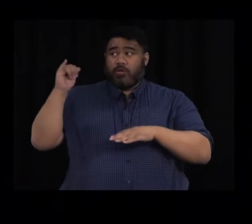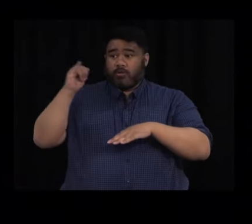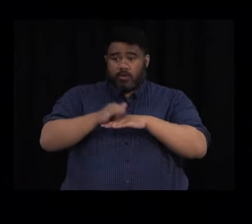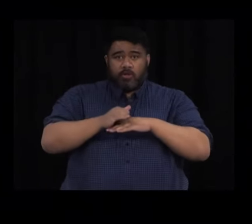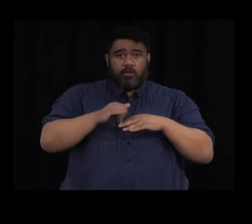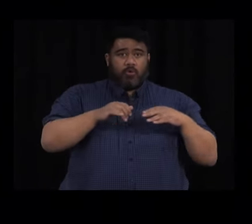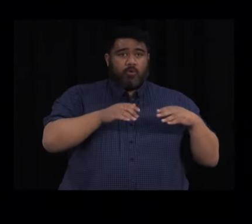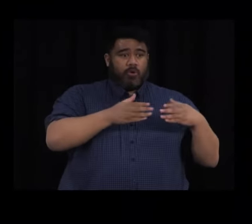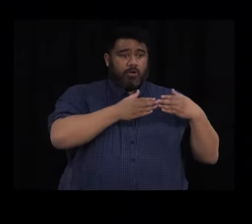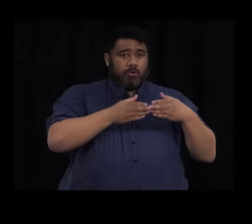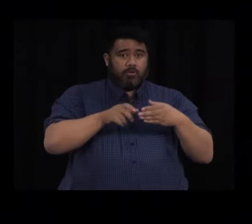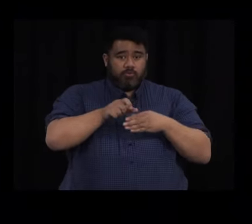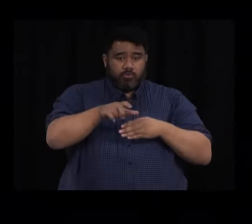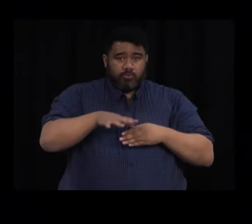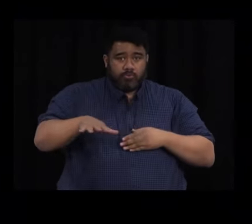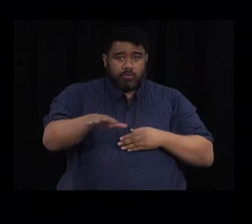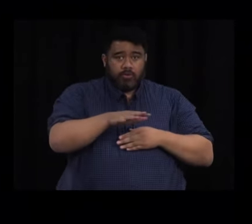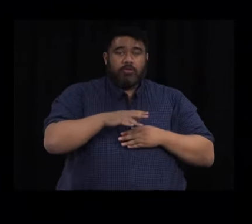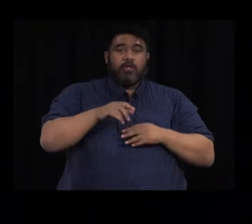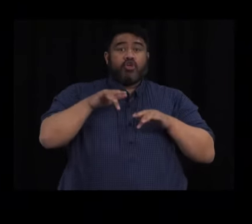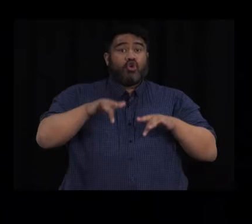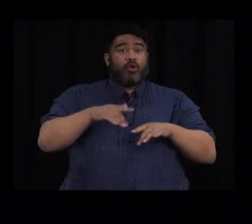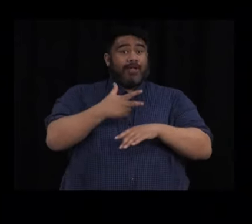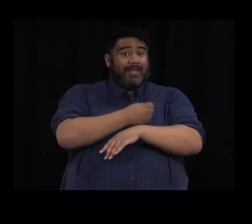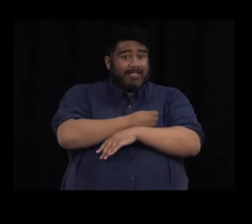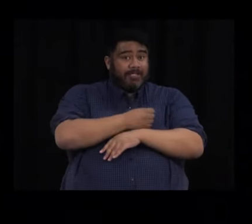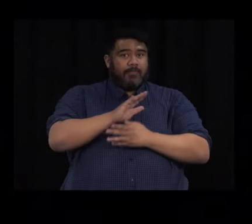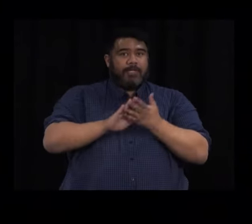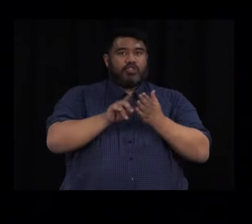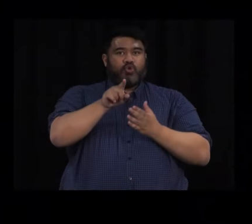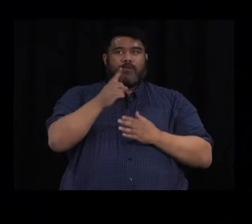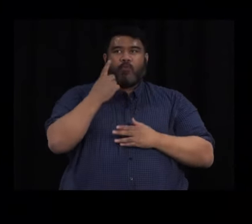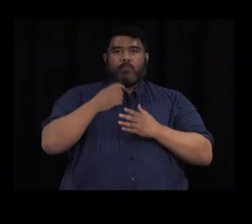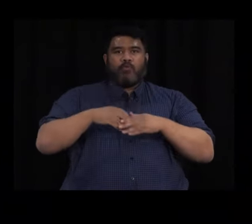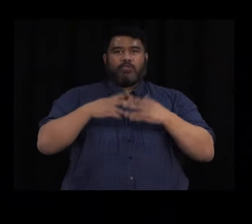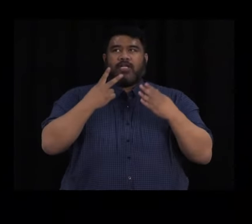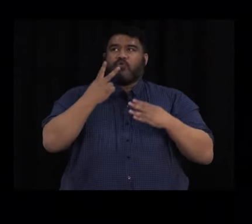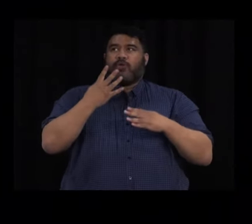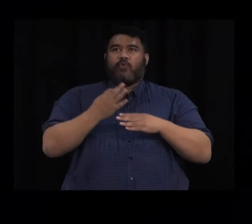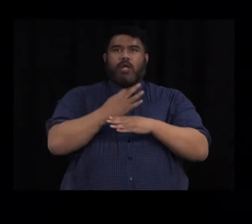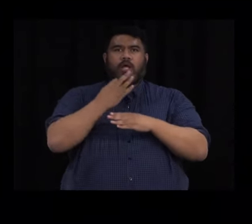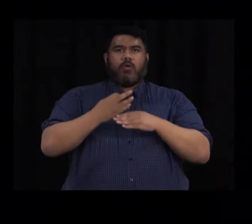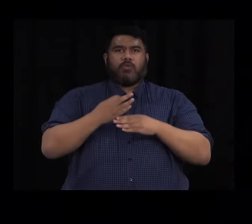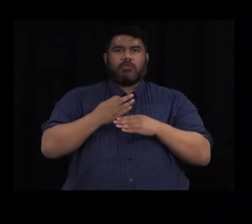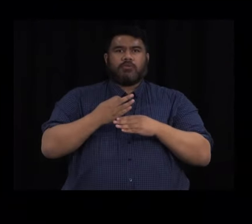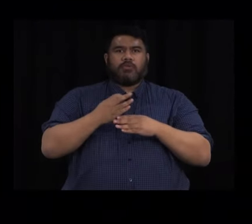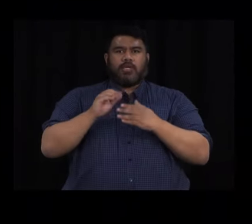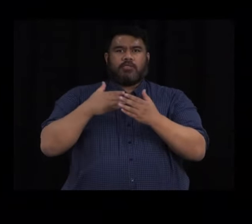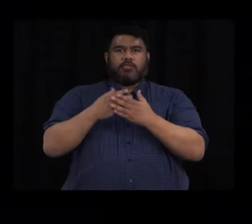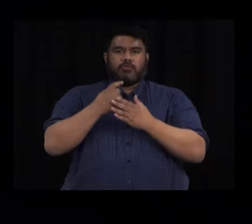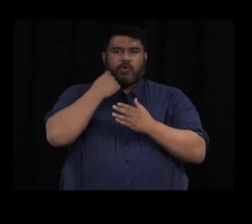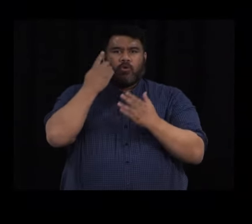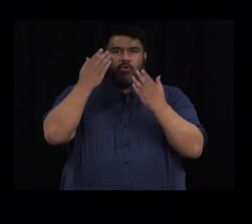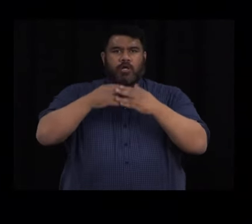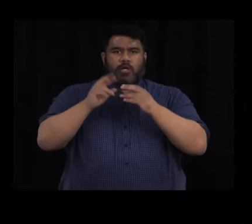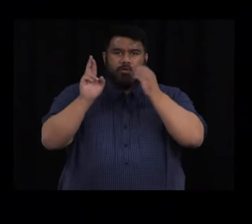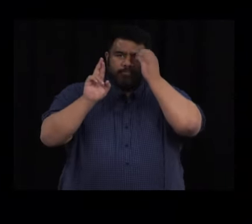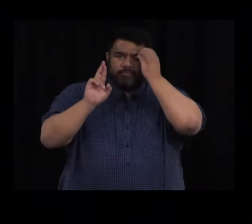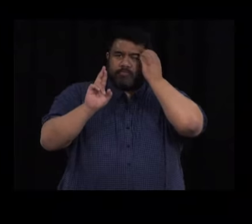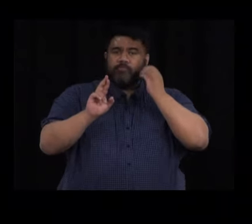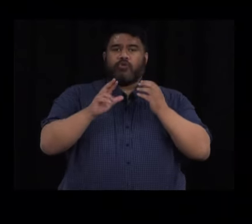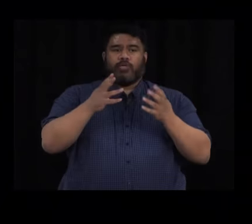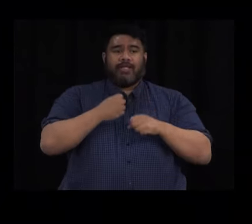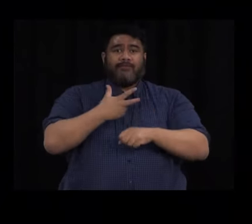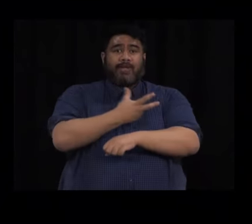vaccinated that they now have 24 hours until midnight tomorrow night to get their first vaccination if they wish to continue to work at the border.